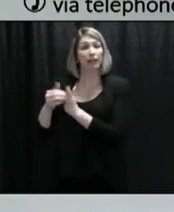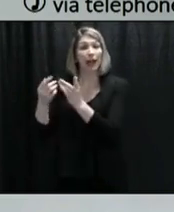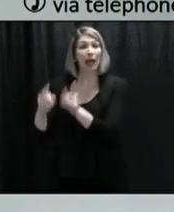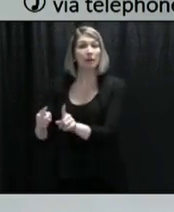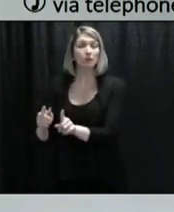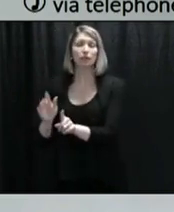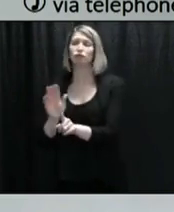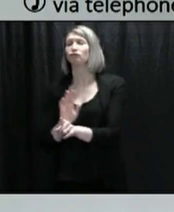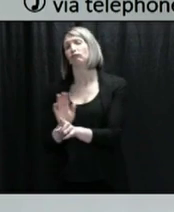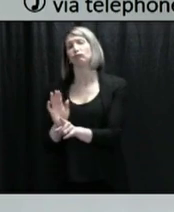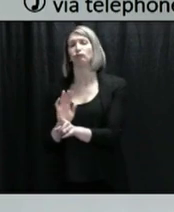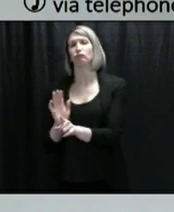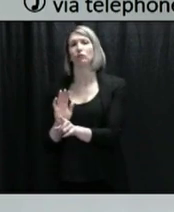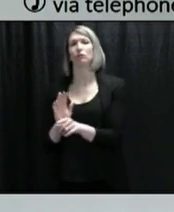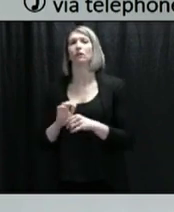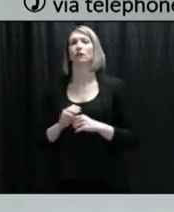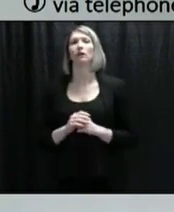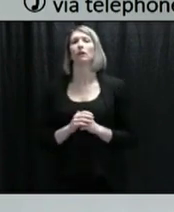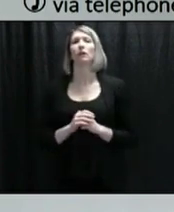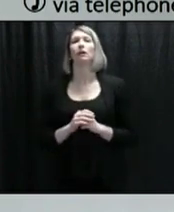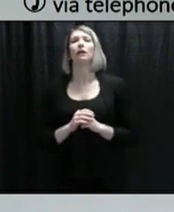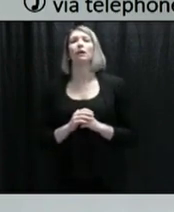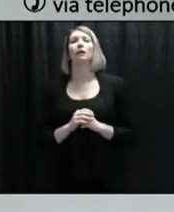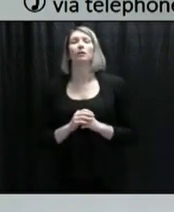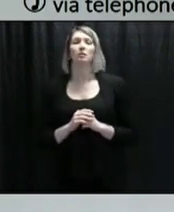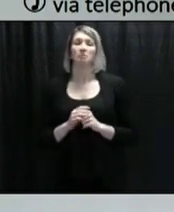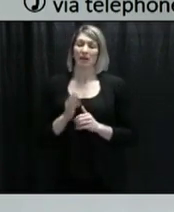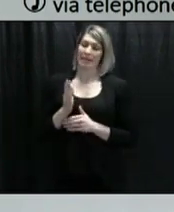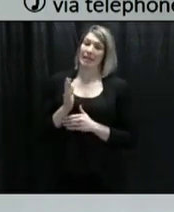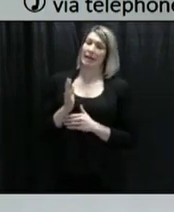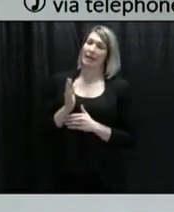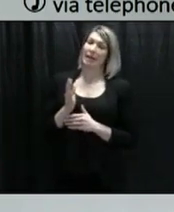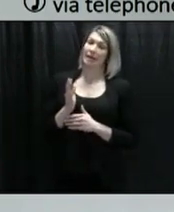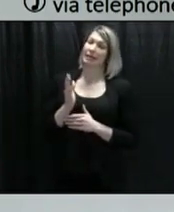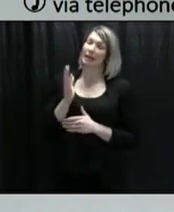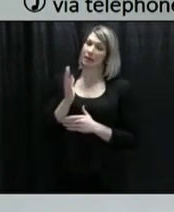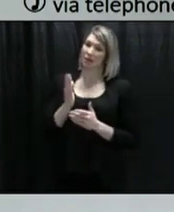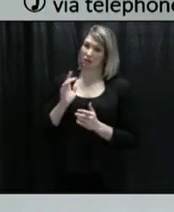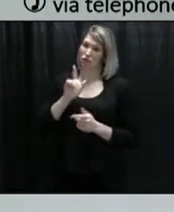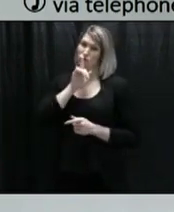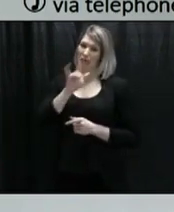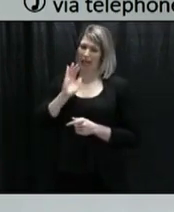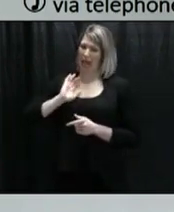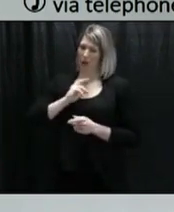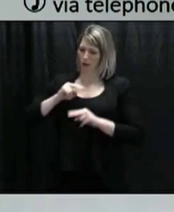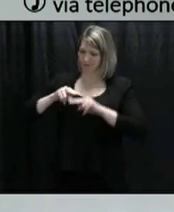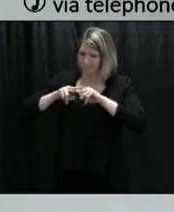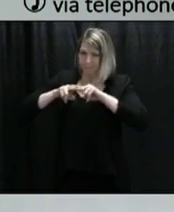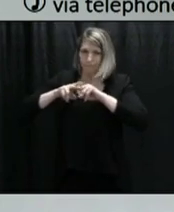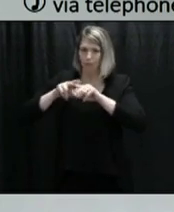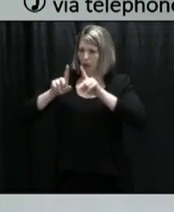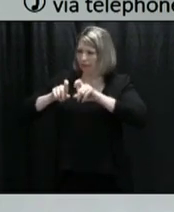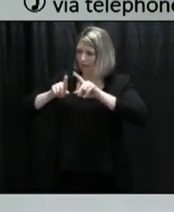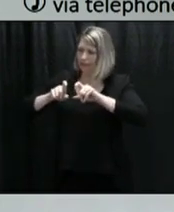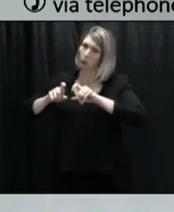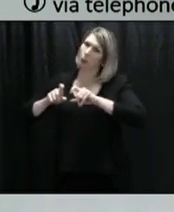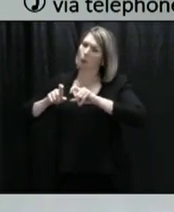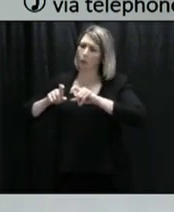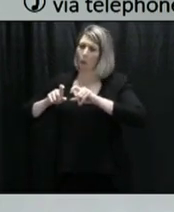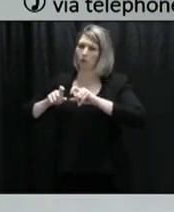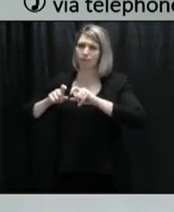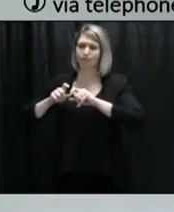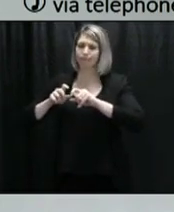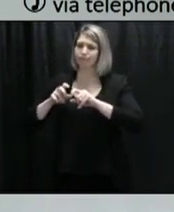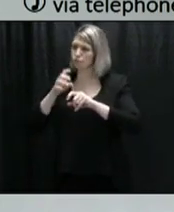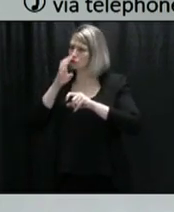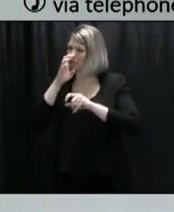you know, the case will, it's quite sensitive. It will pick up most cases of COVID